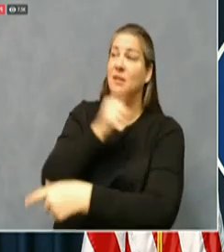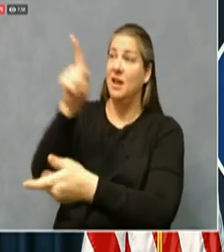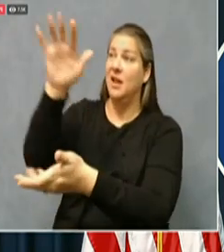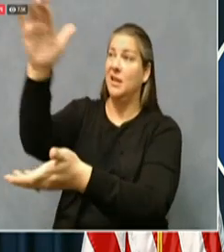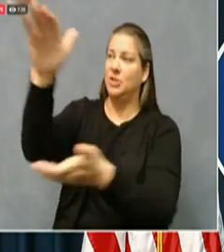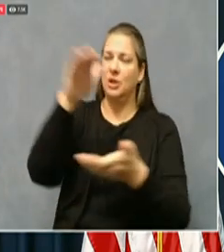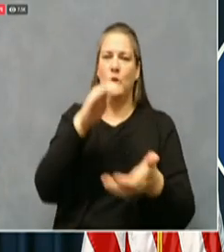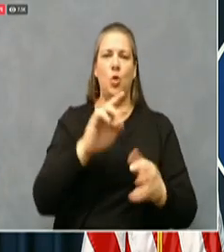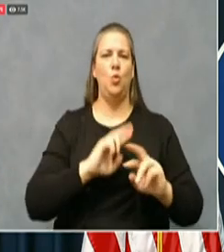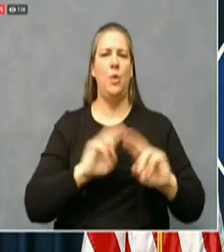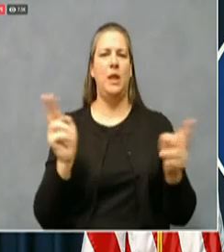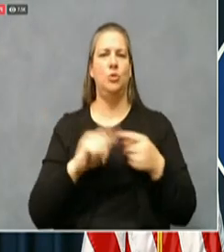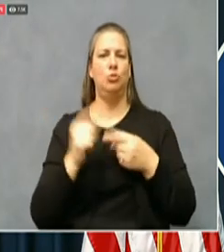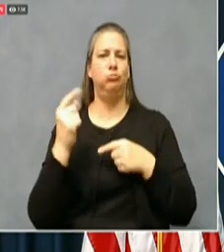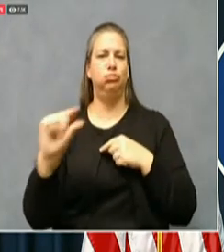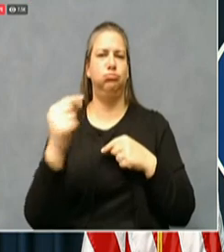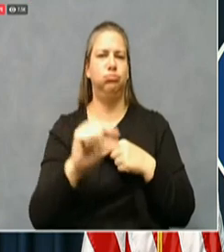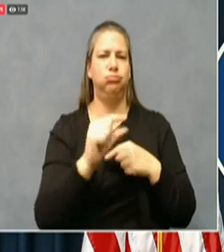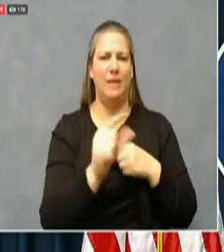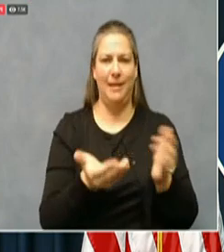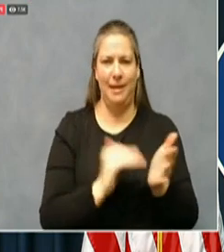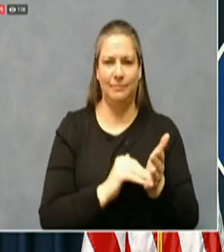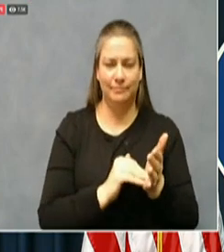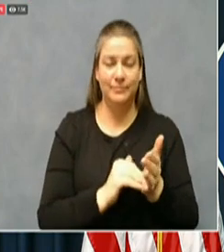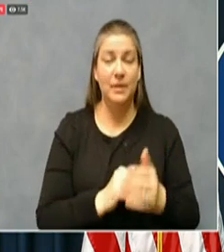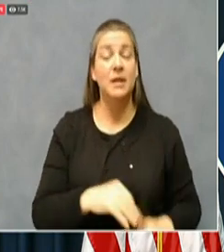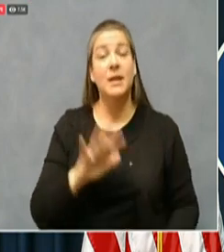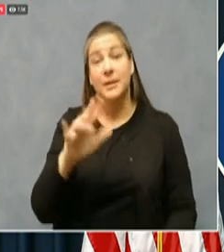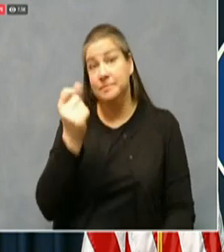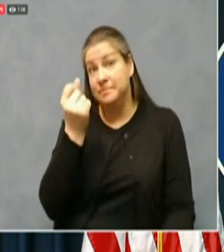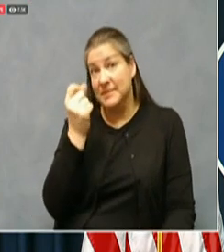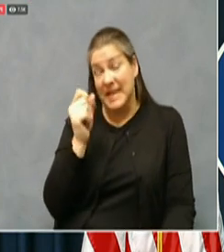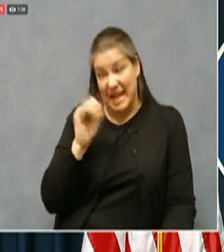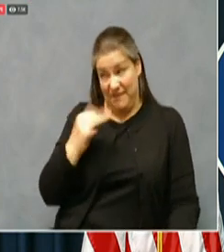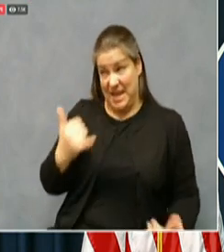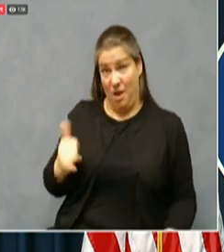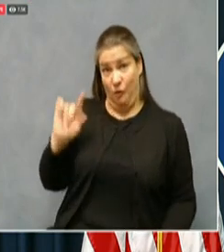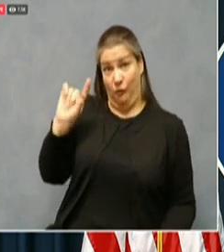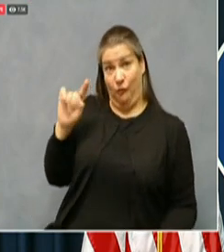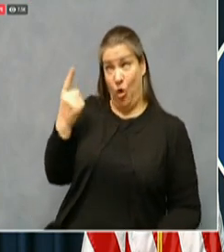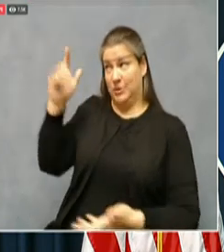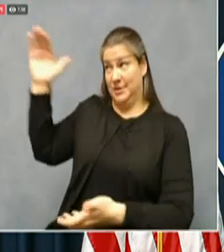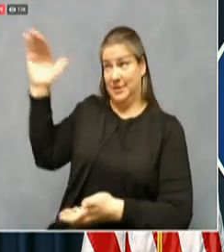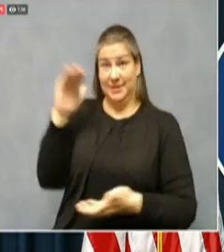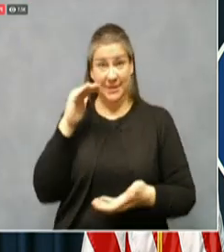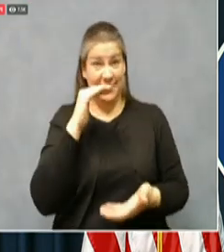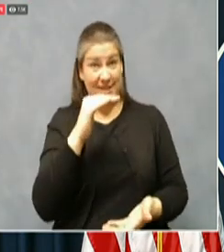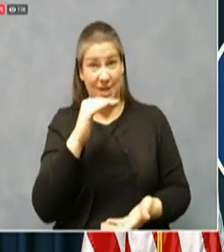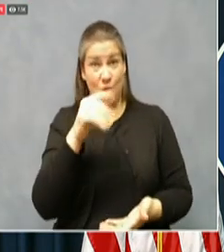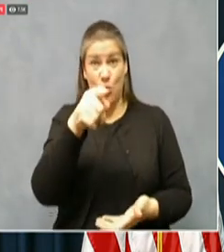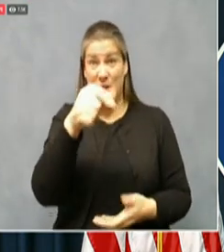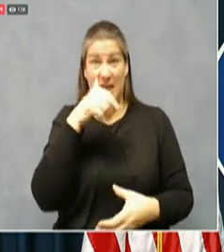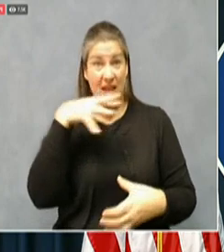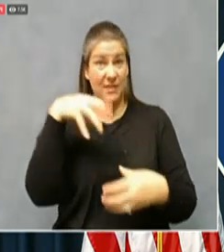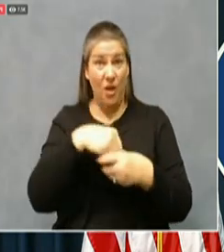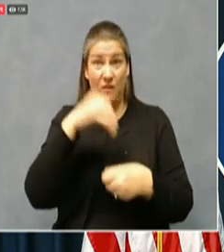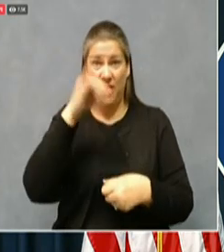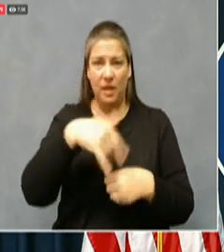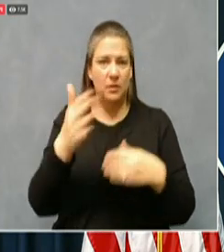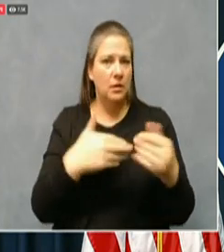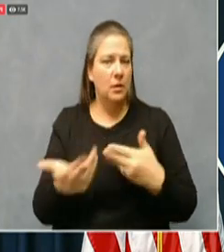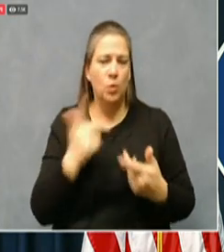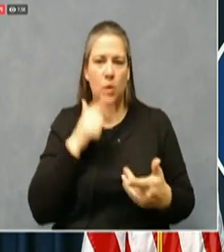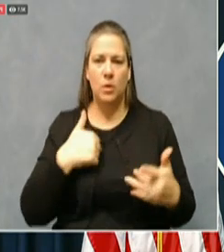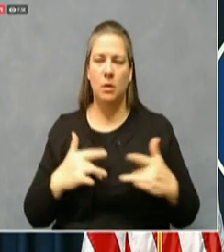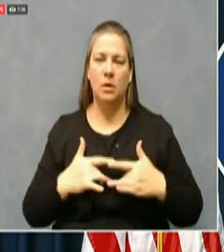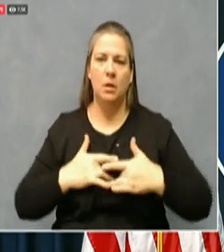even if you're not a part of this very first shipment, it's exciting that there is a shipment, a shipment of a vaccine that looks to be